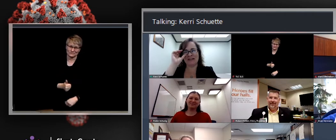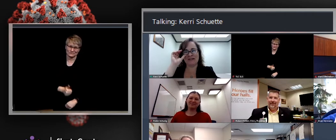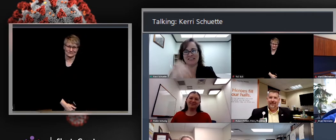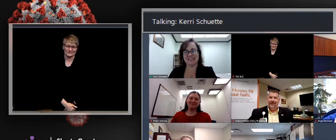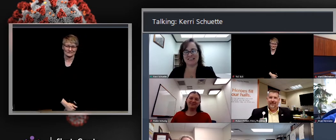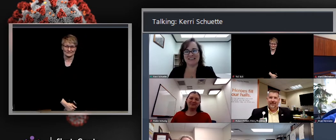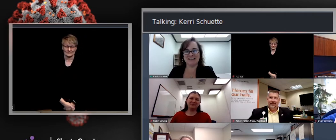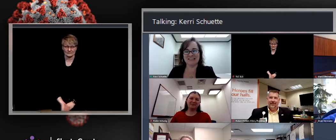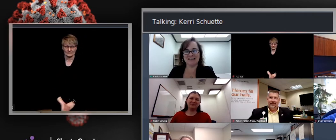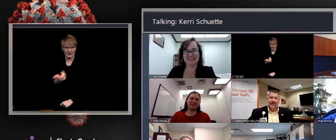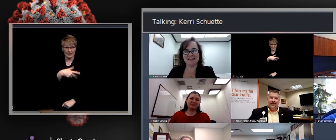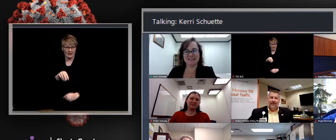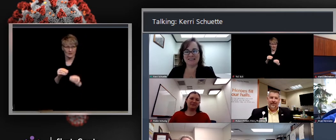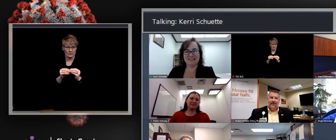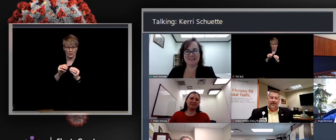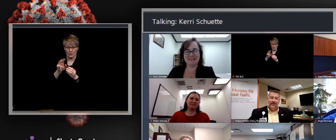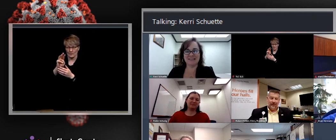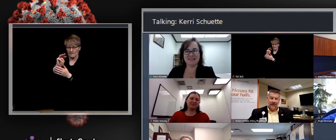Any other media questions?